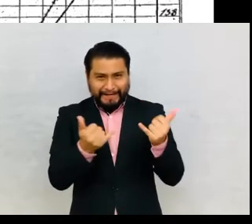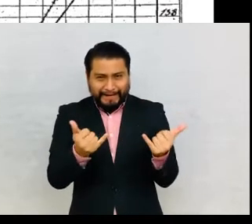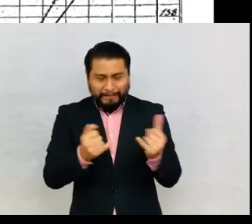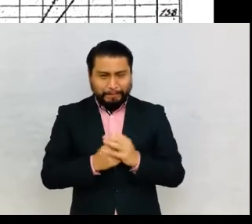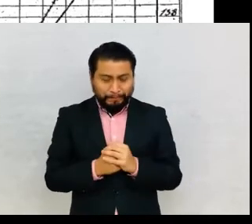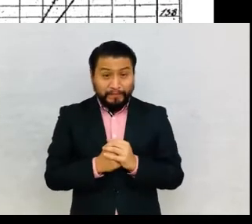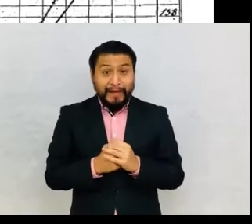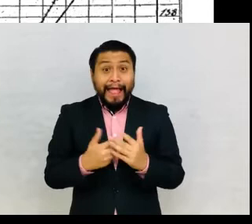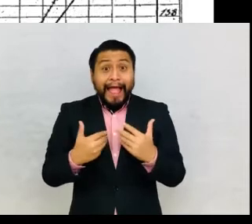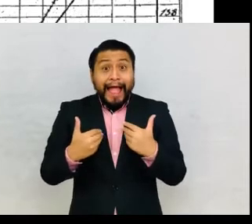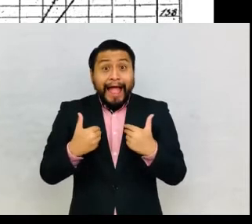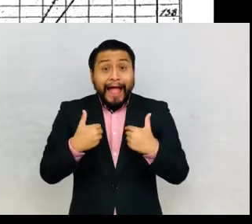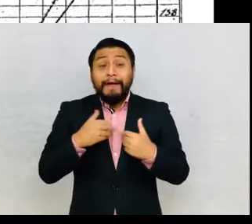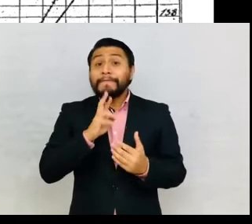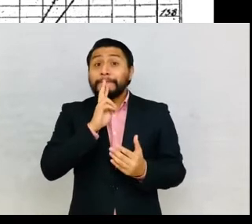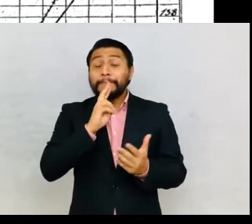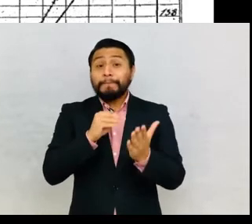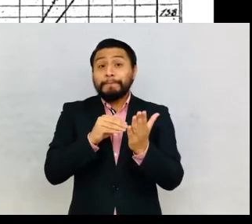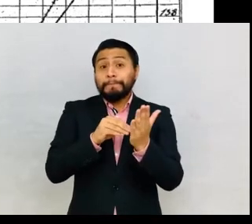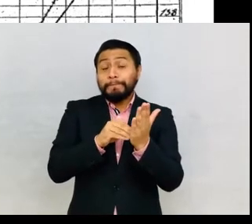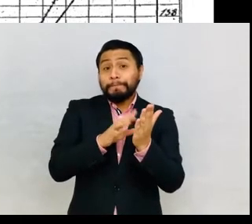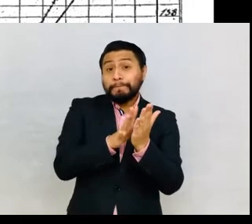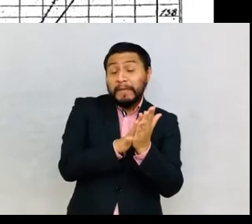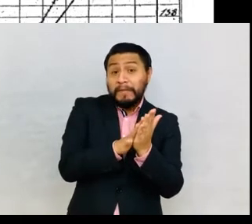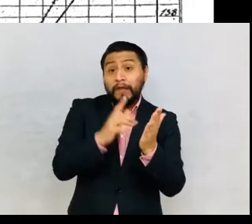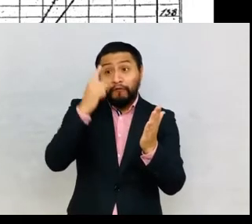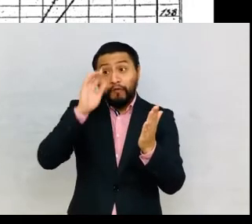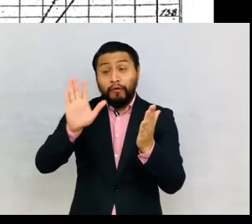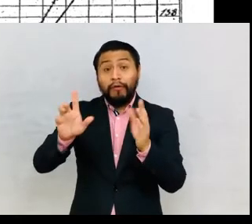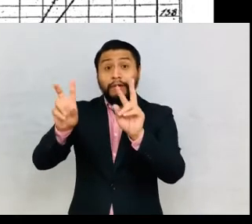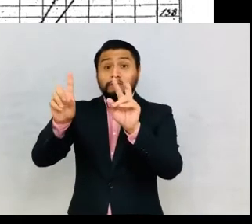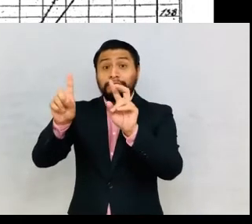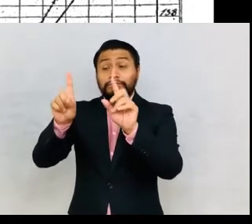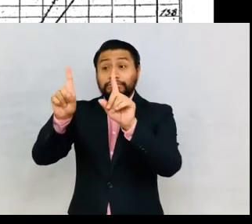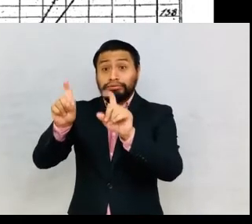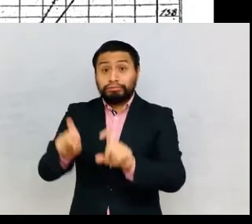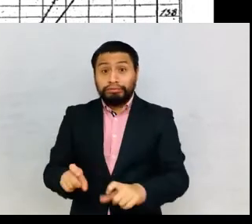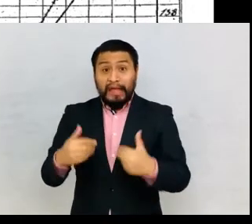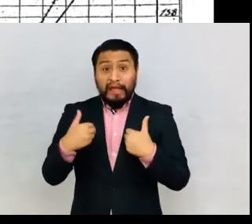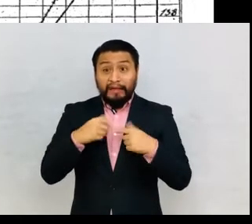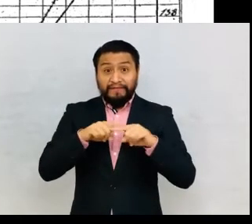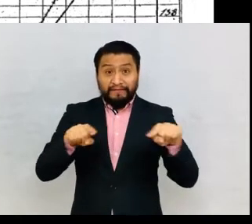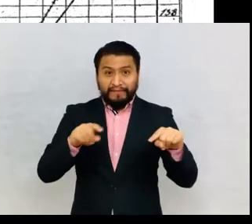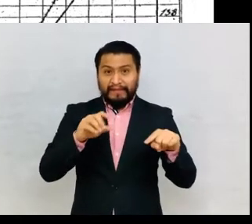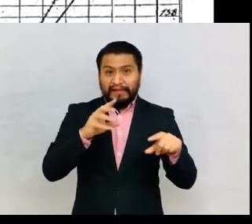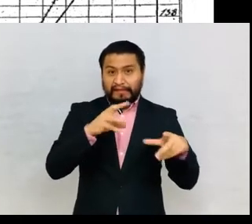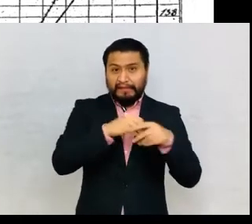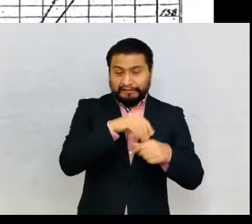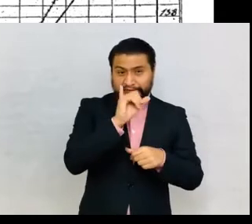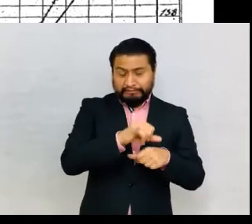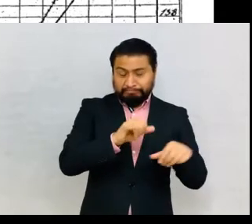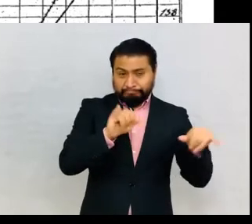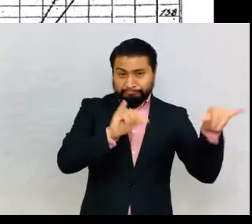noting the results of the tests that were generally performed in the laboratories,